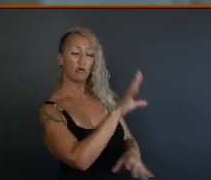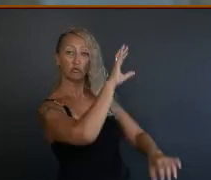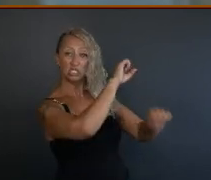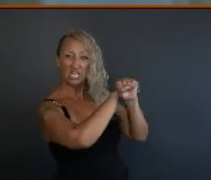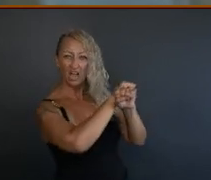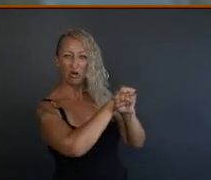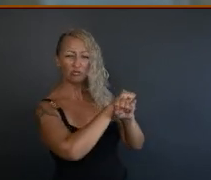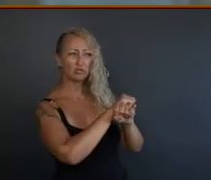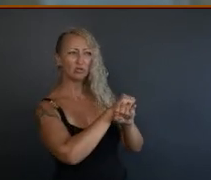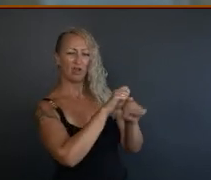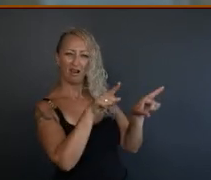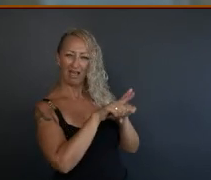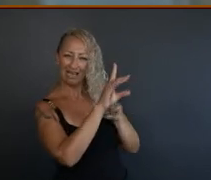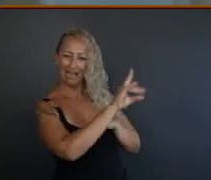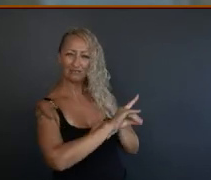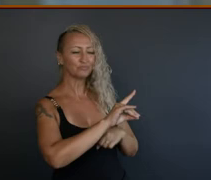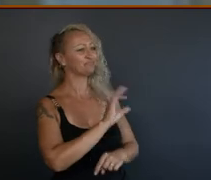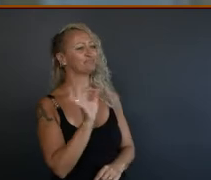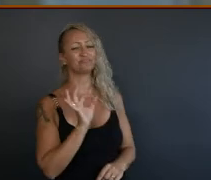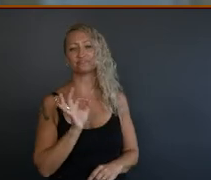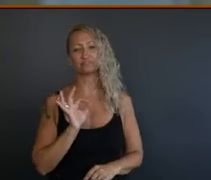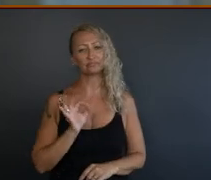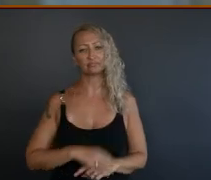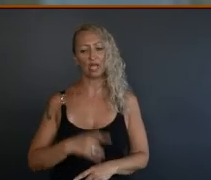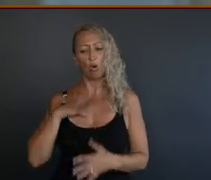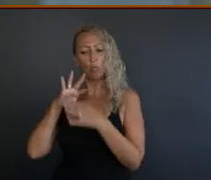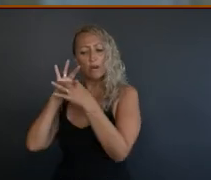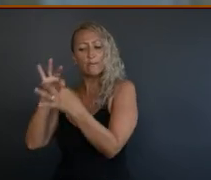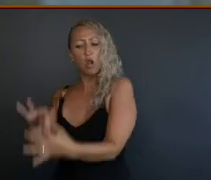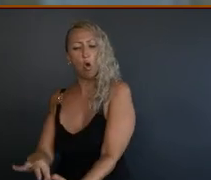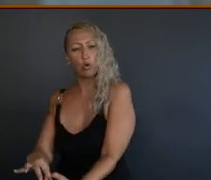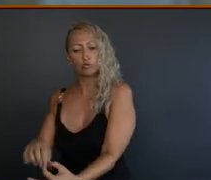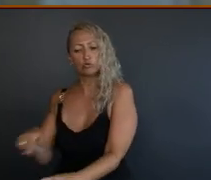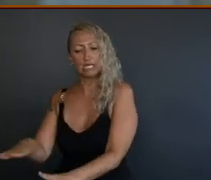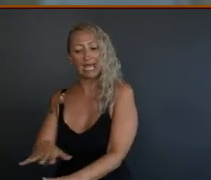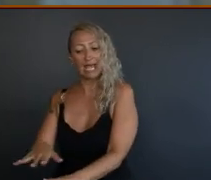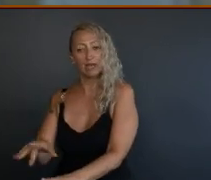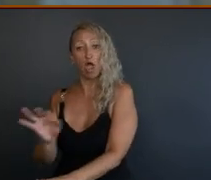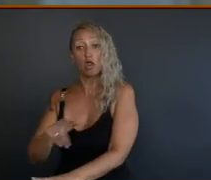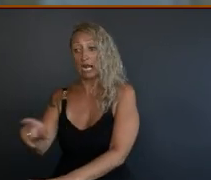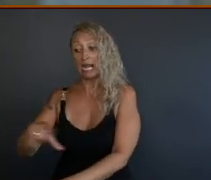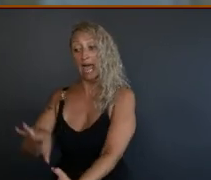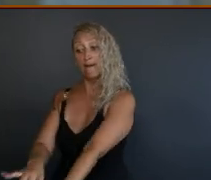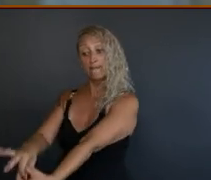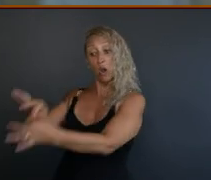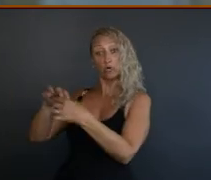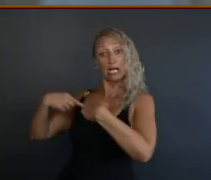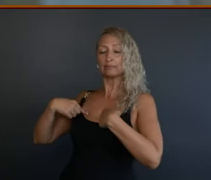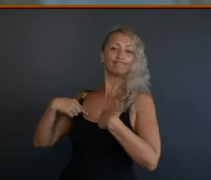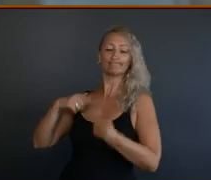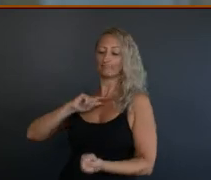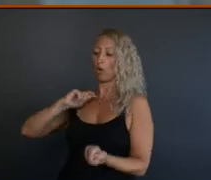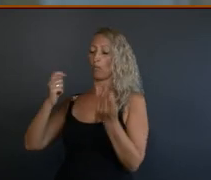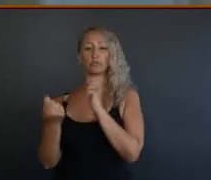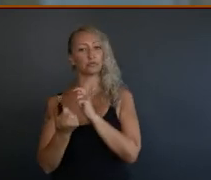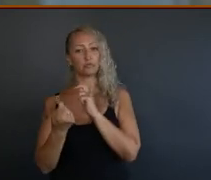falls back into our sovereign right as Indigenous people that we belong to this land, not the land belonging to ours. And that we should be engaging with that and looking